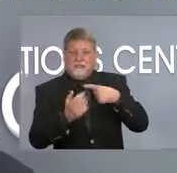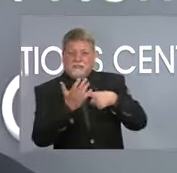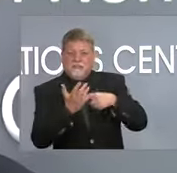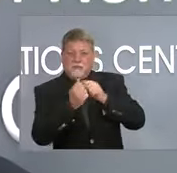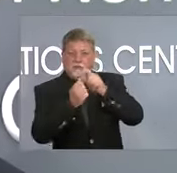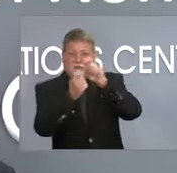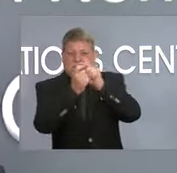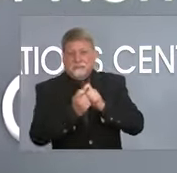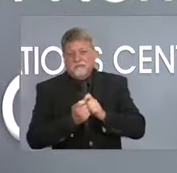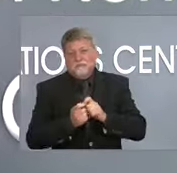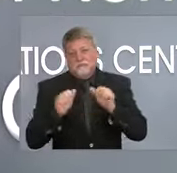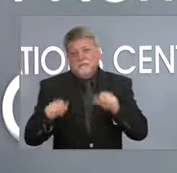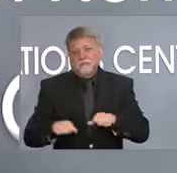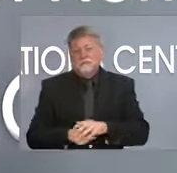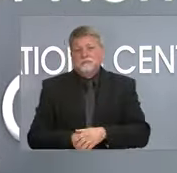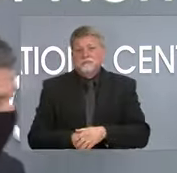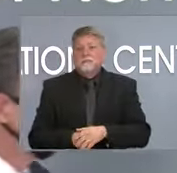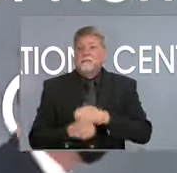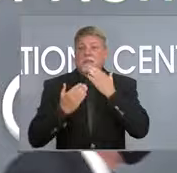Thanks, everybody, for being with us today.